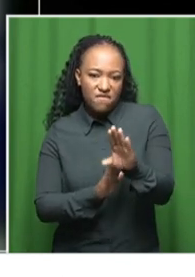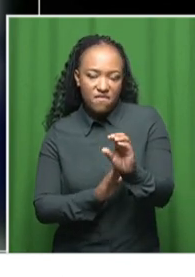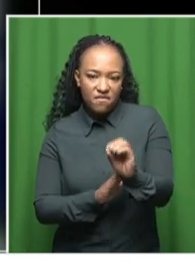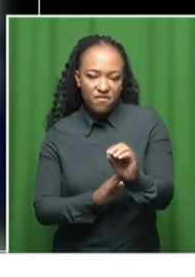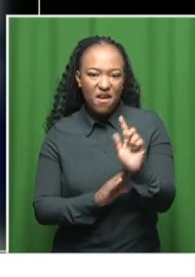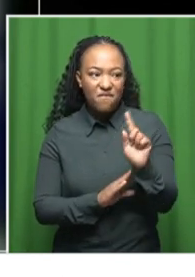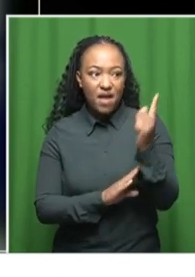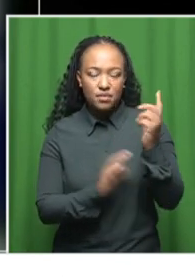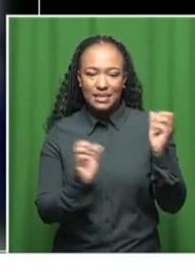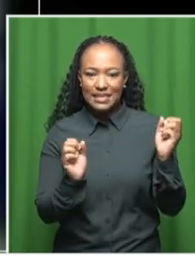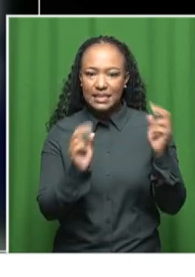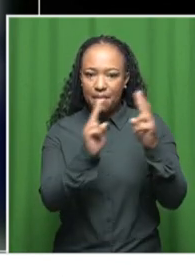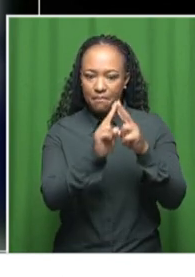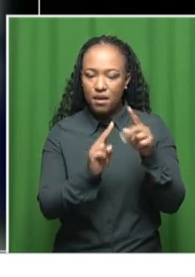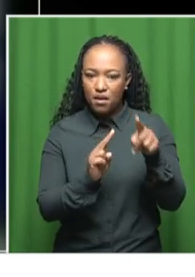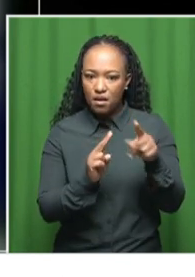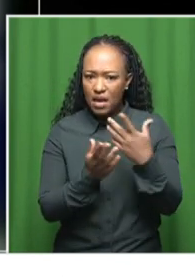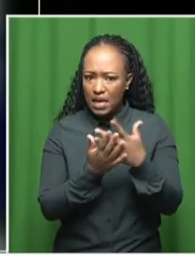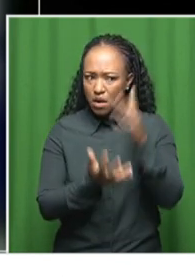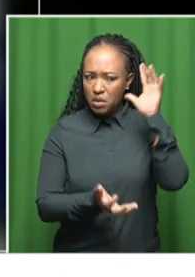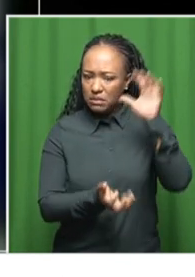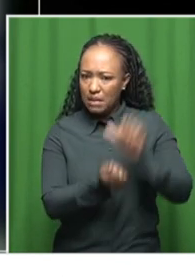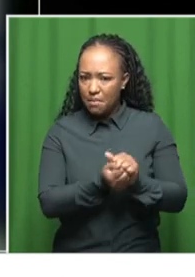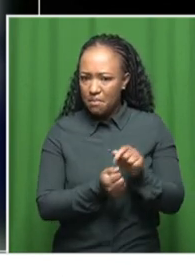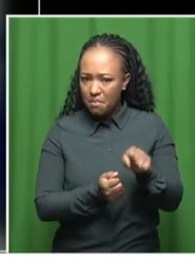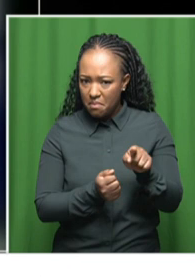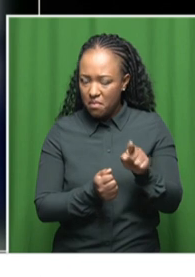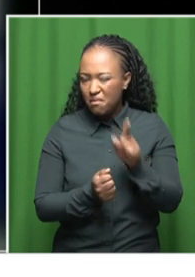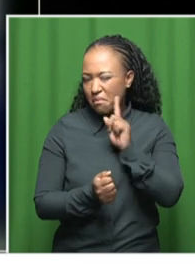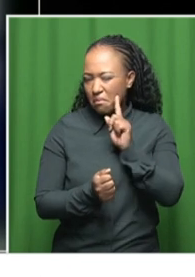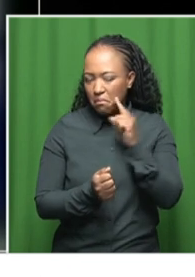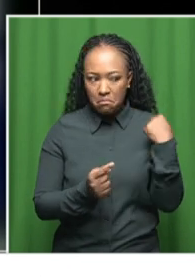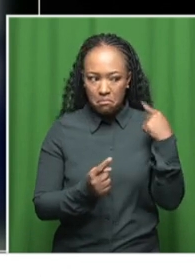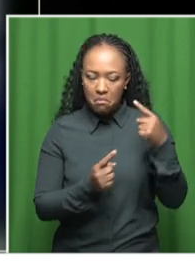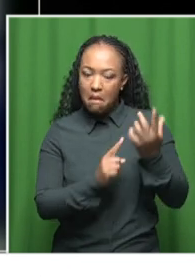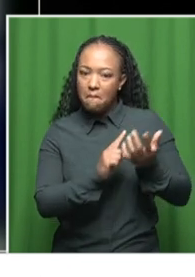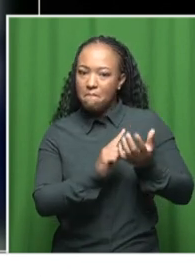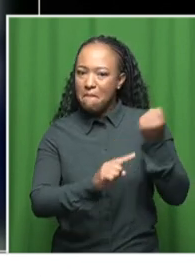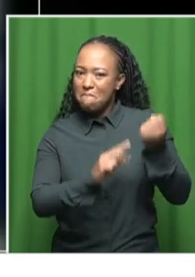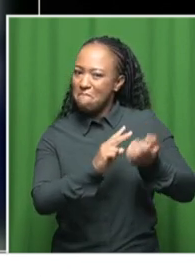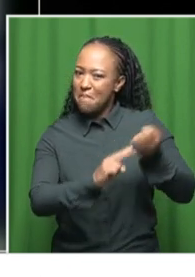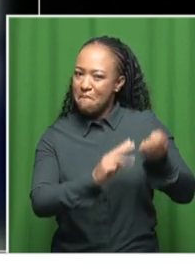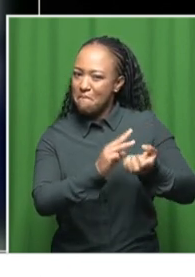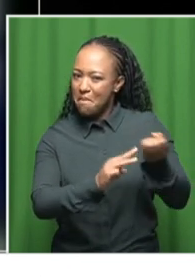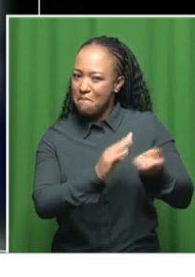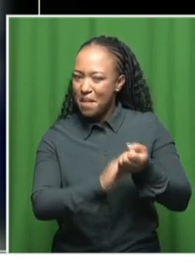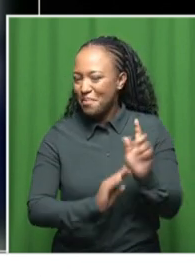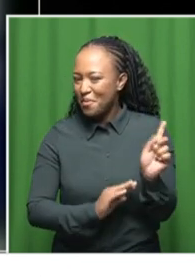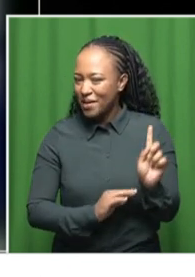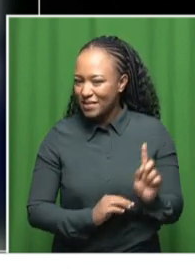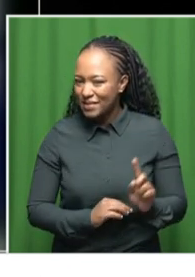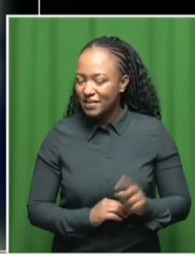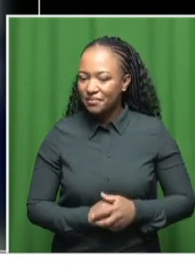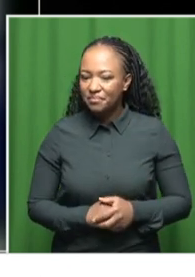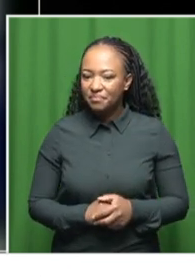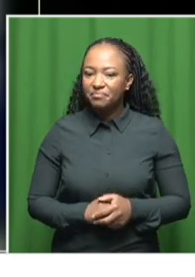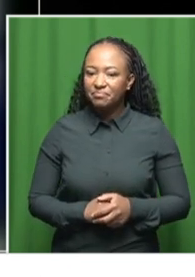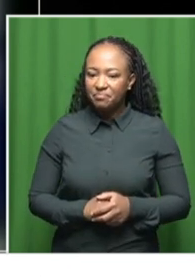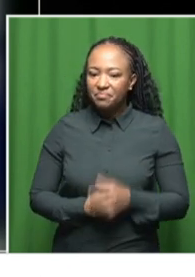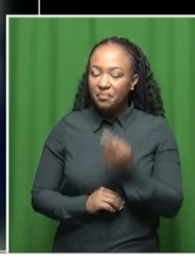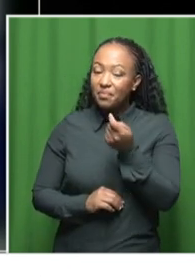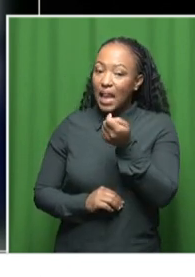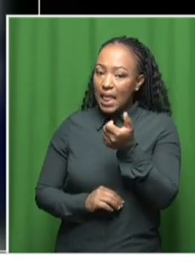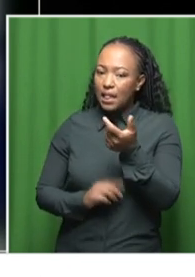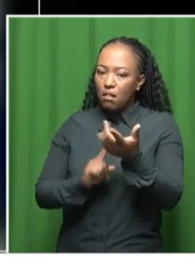summit, can we sum that up and just look at the strides that have been made? Small strides have been made,